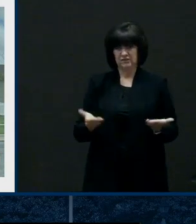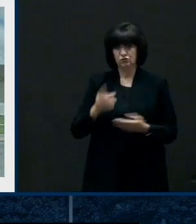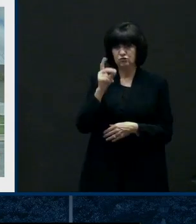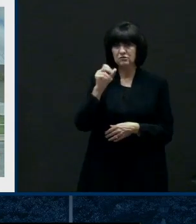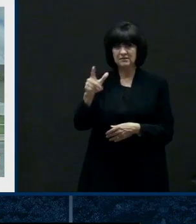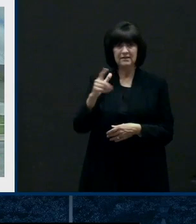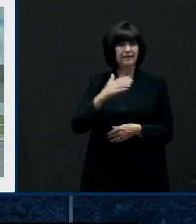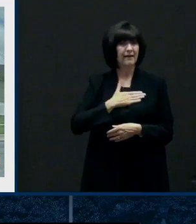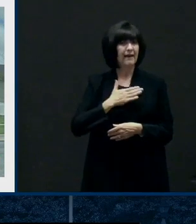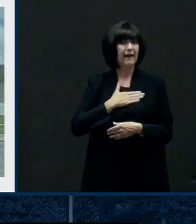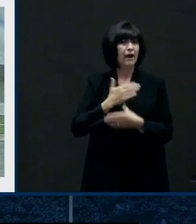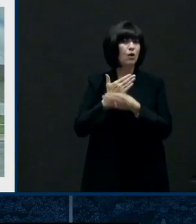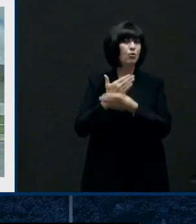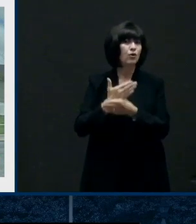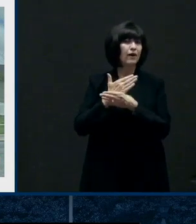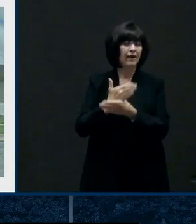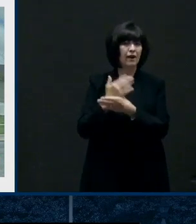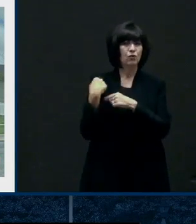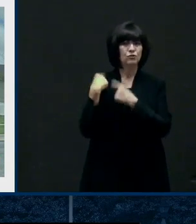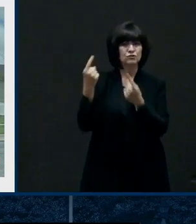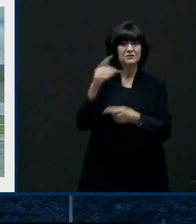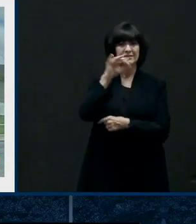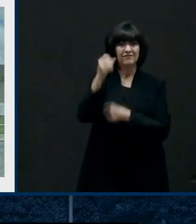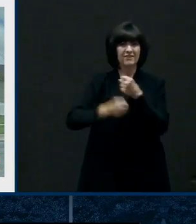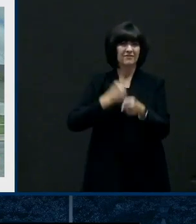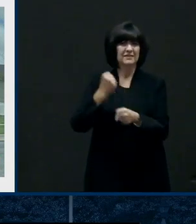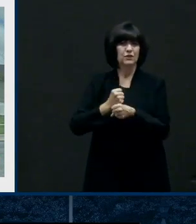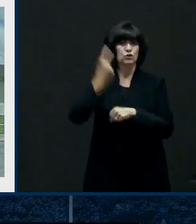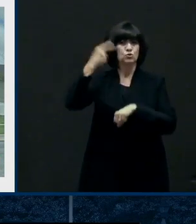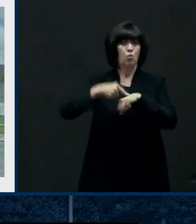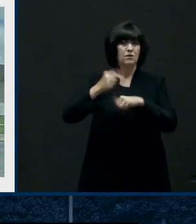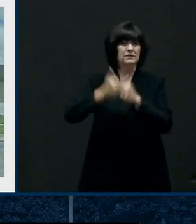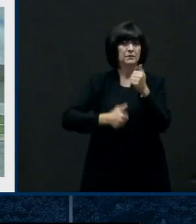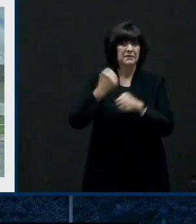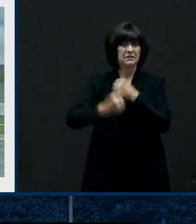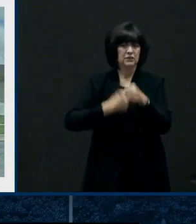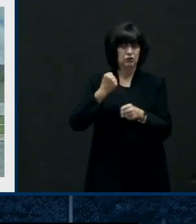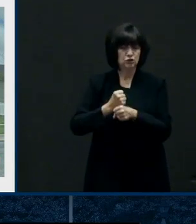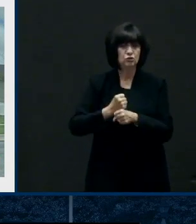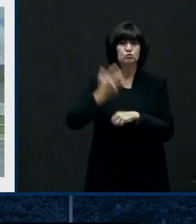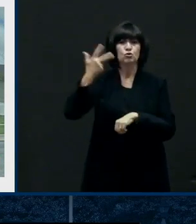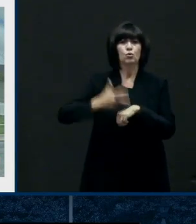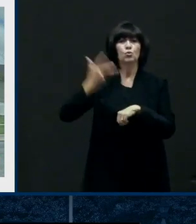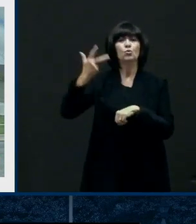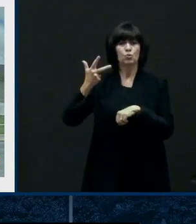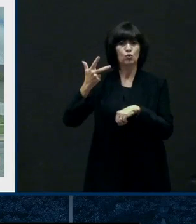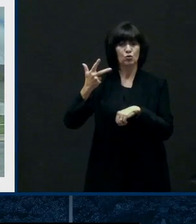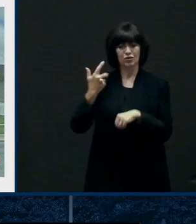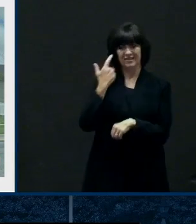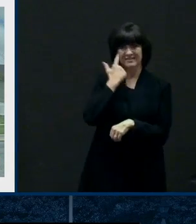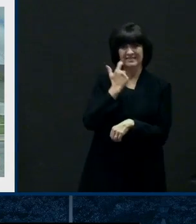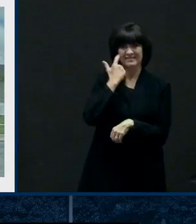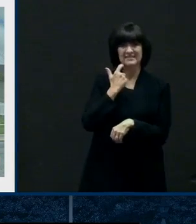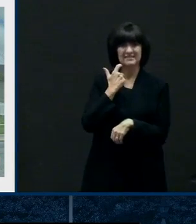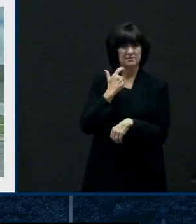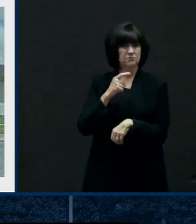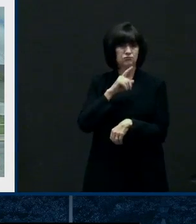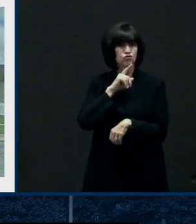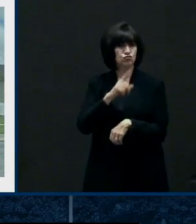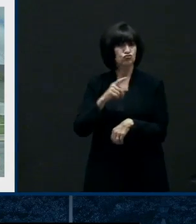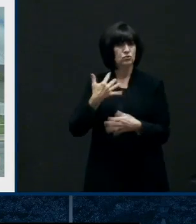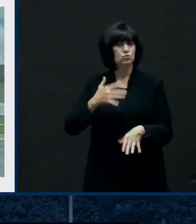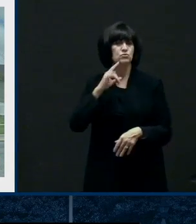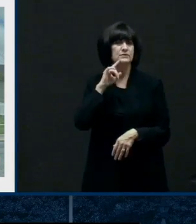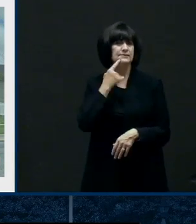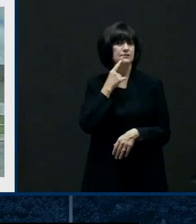average over the last 50 years is one per per year. So very eventful and, you know, various of severe week.